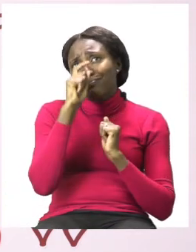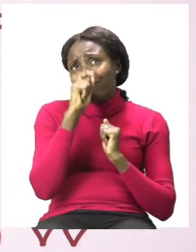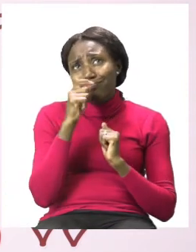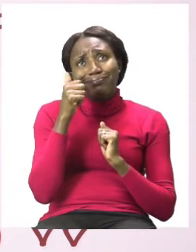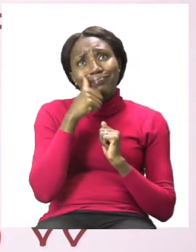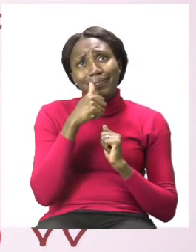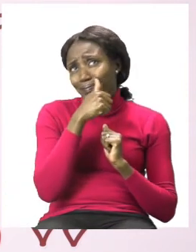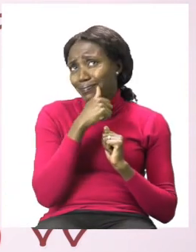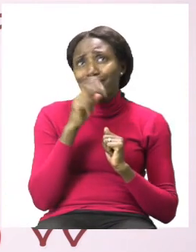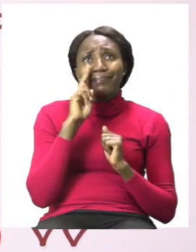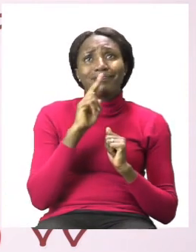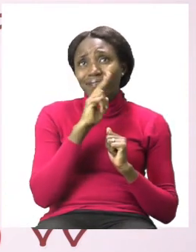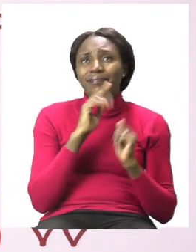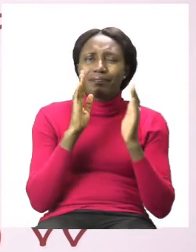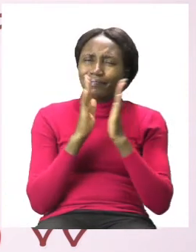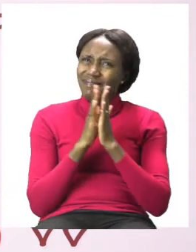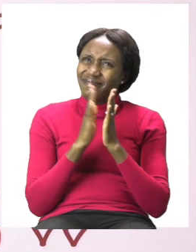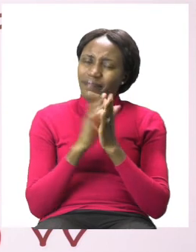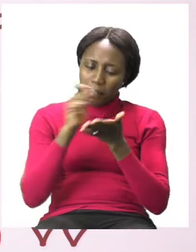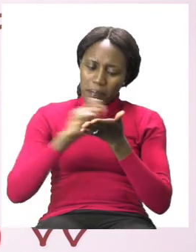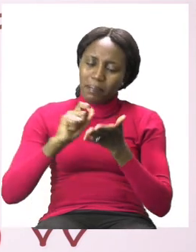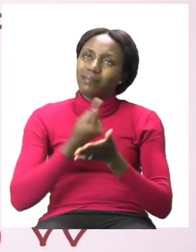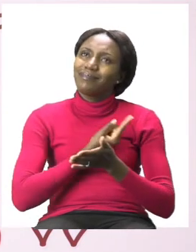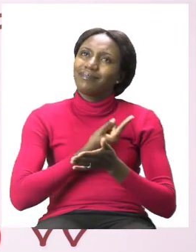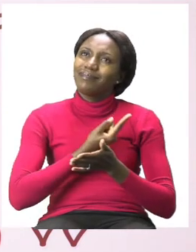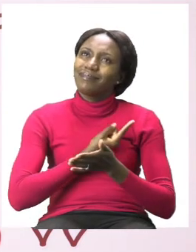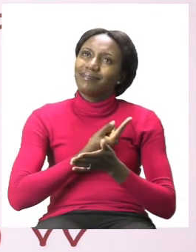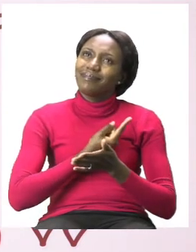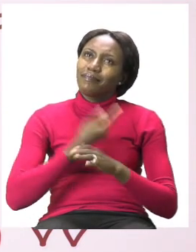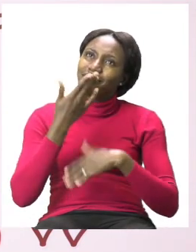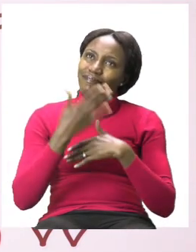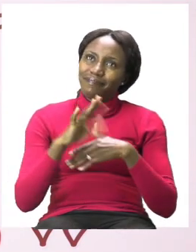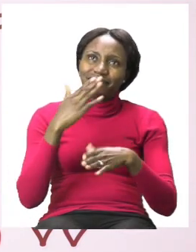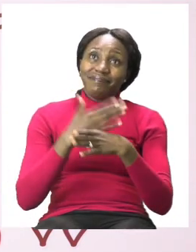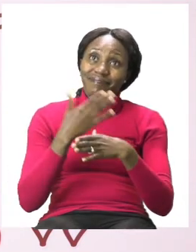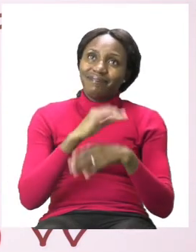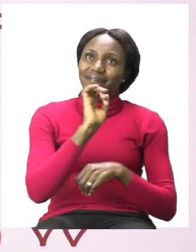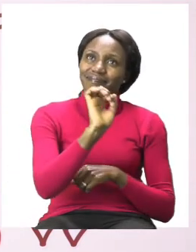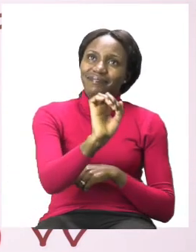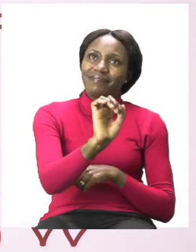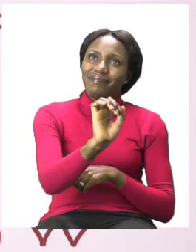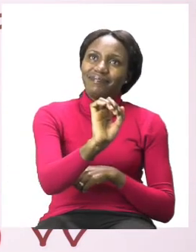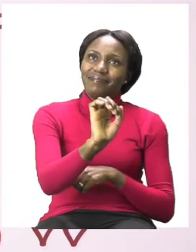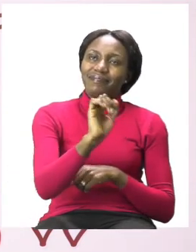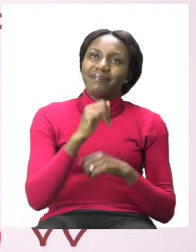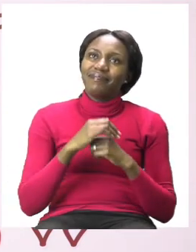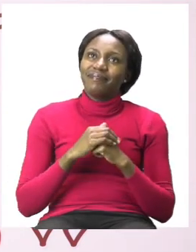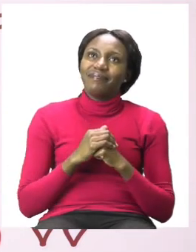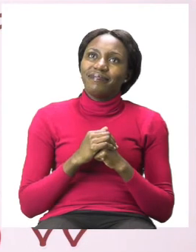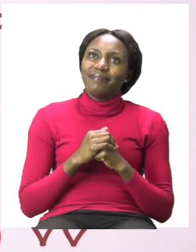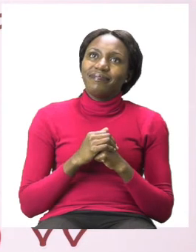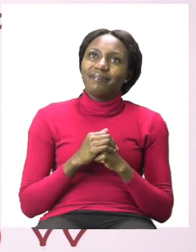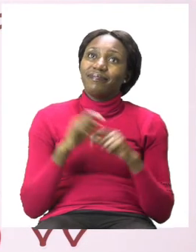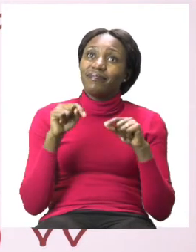you end up finishing your activities by yourself. Now that we are done with our lesson,